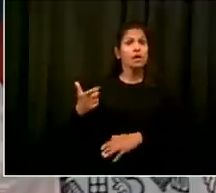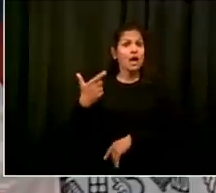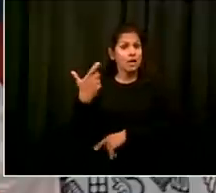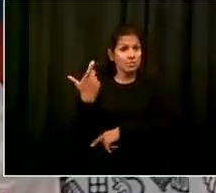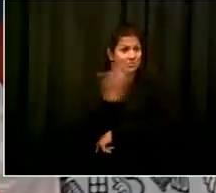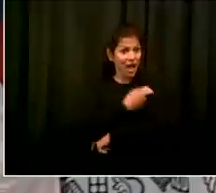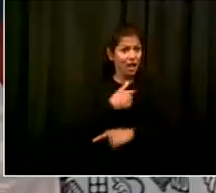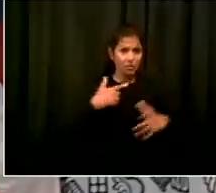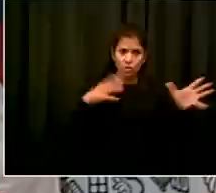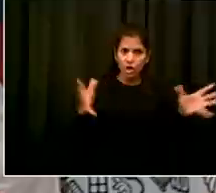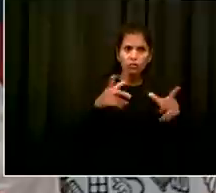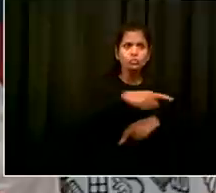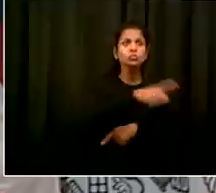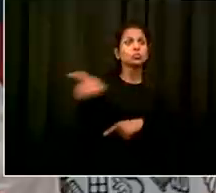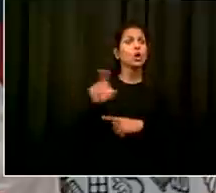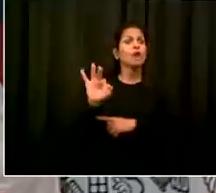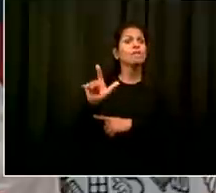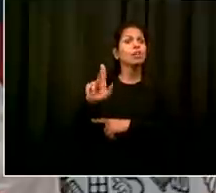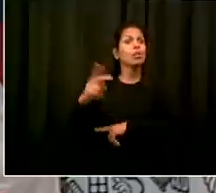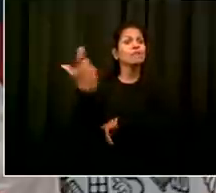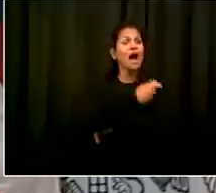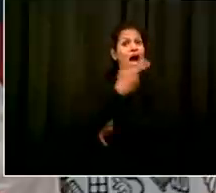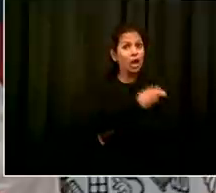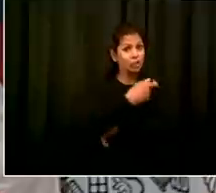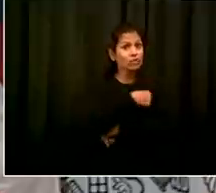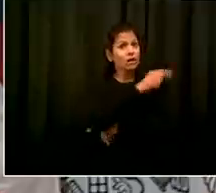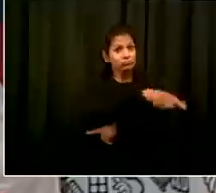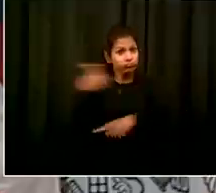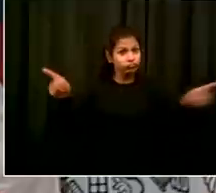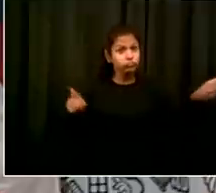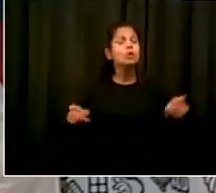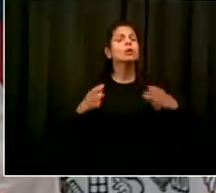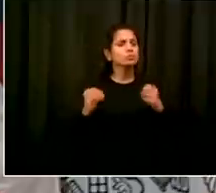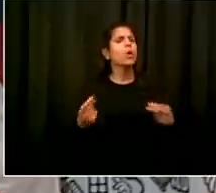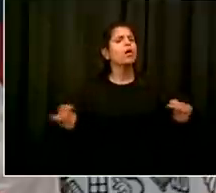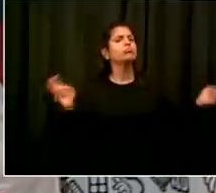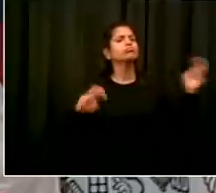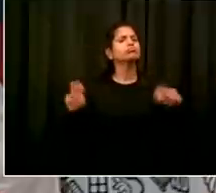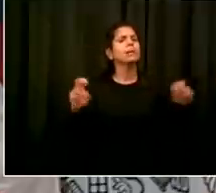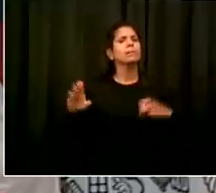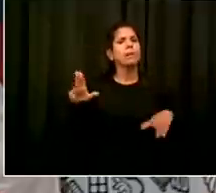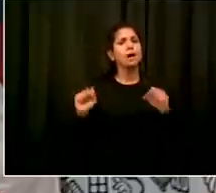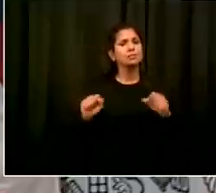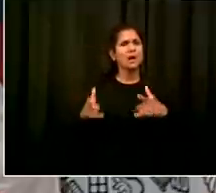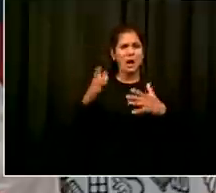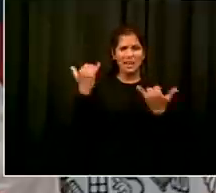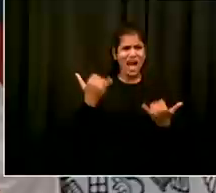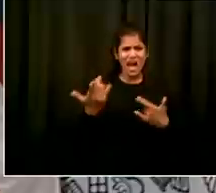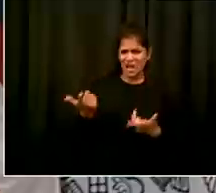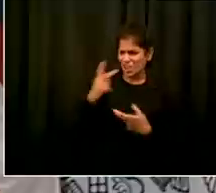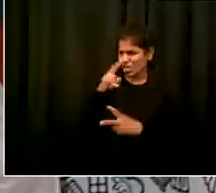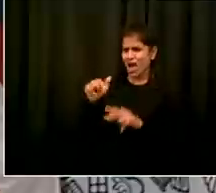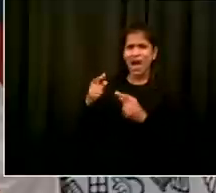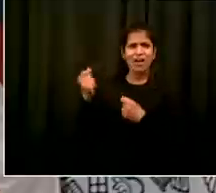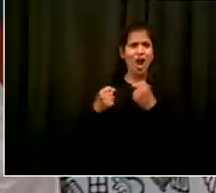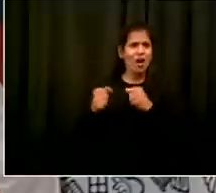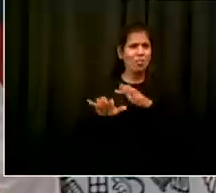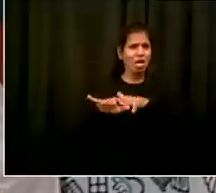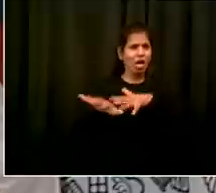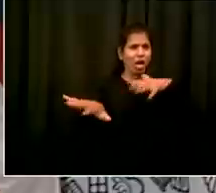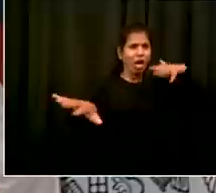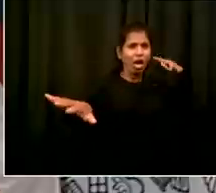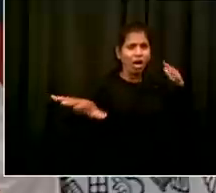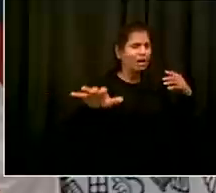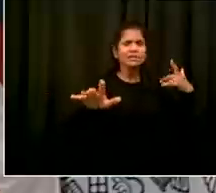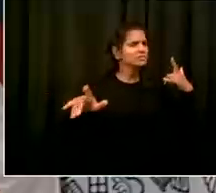enough of a problem for sure that we have to address it go ahead okay as a